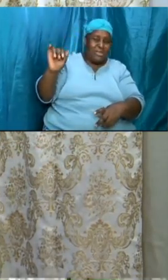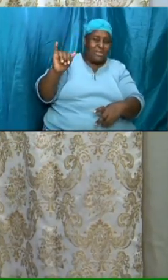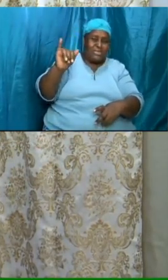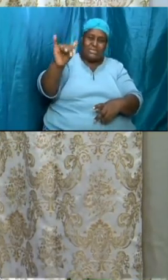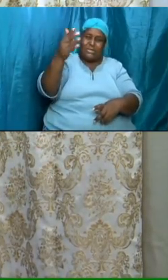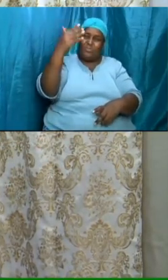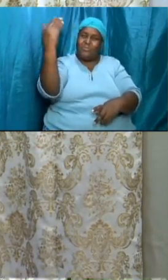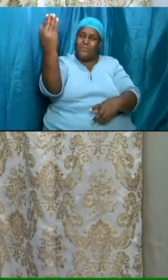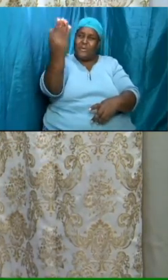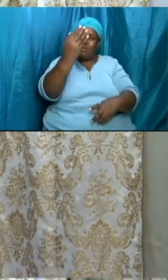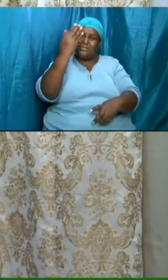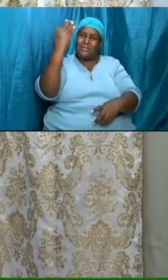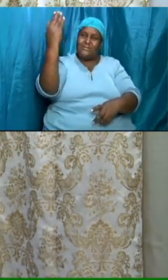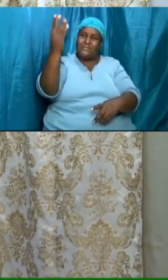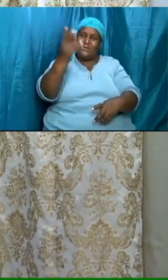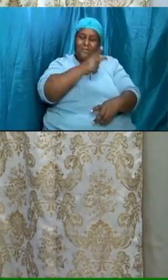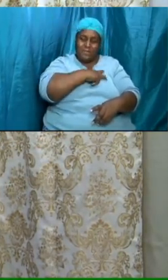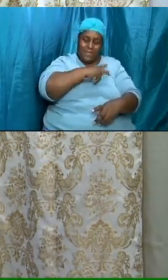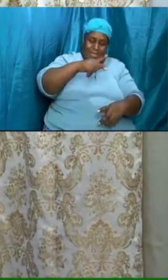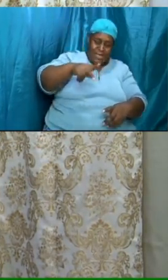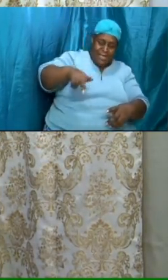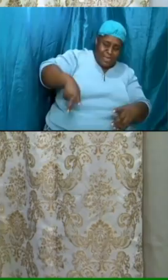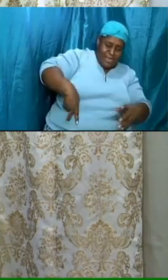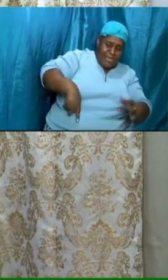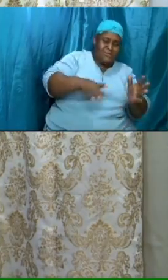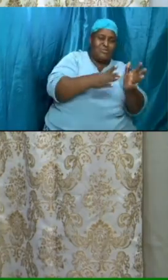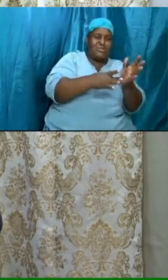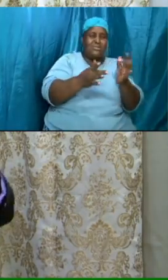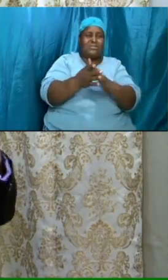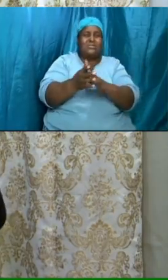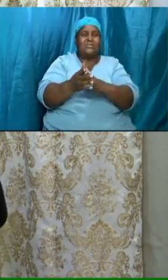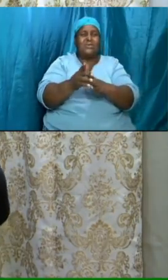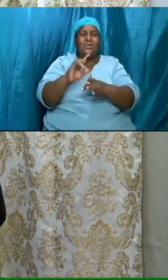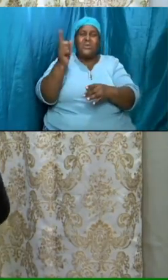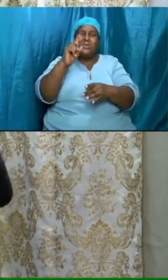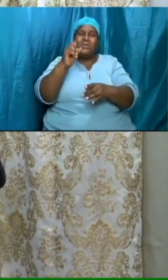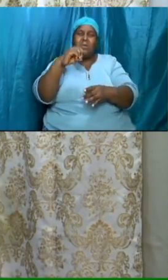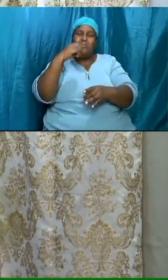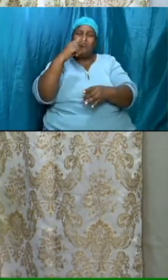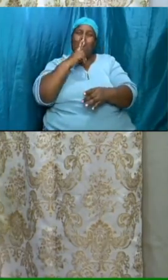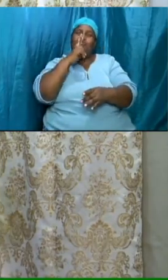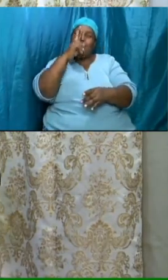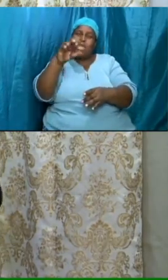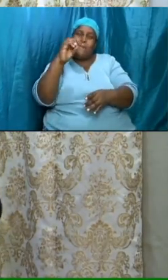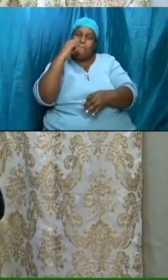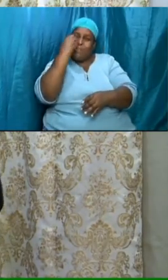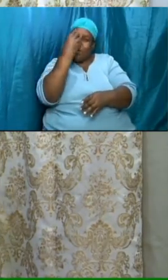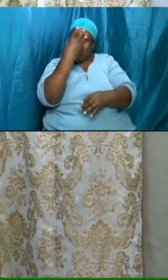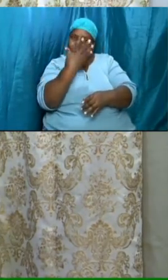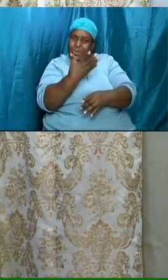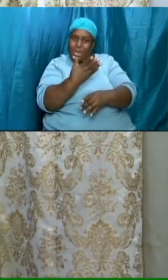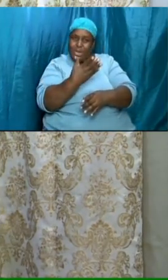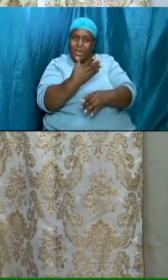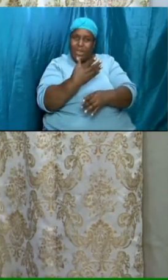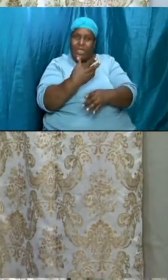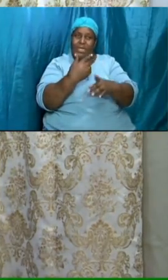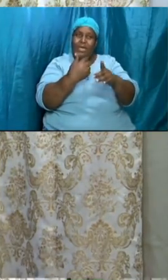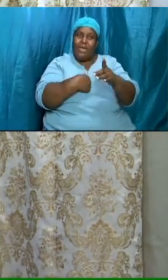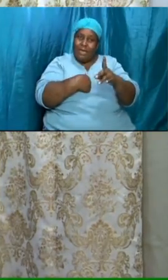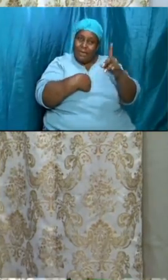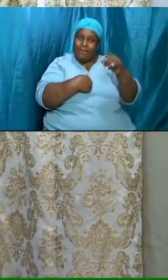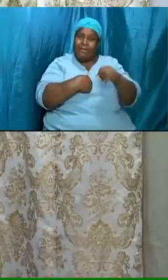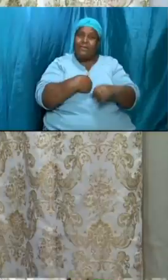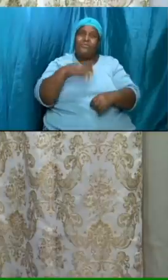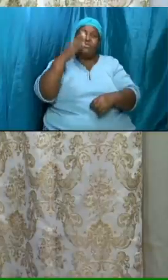is going to be real beauty forevermore i shall know him and he will know me